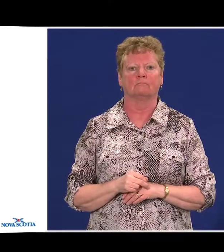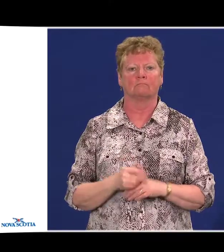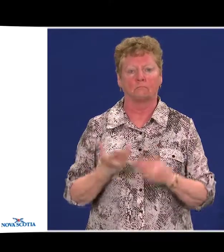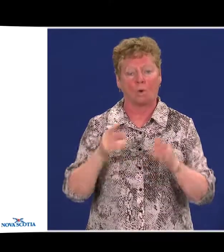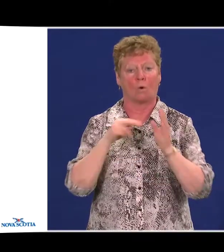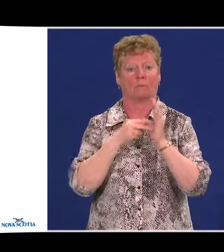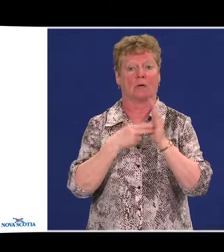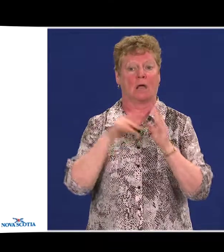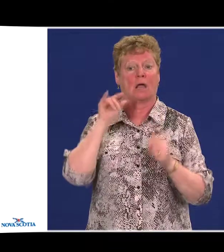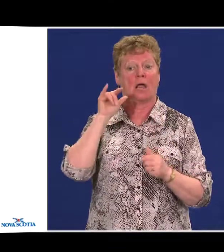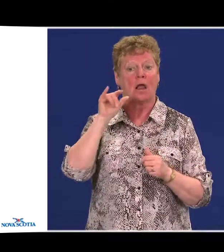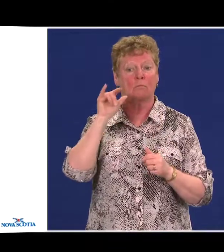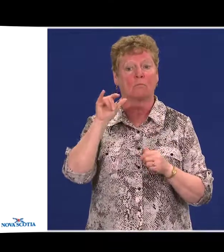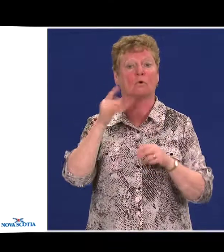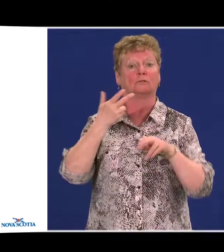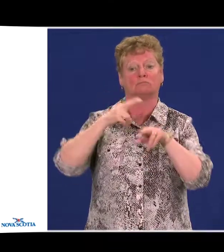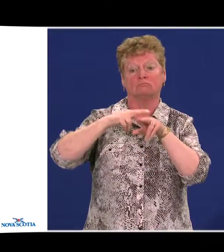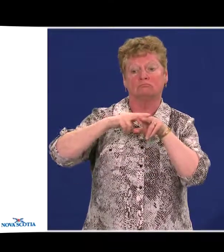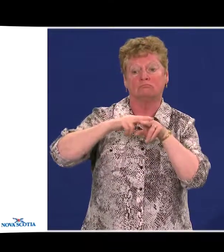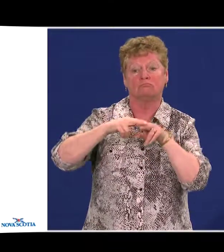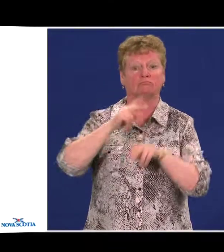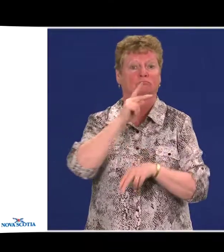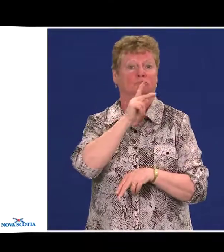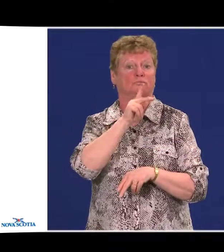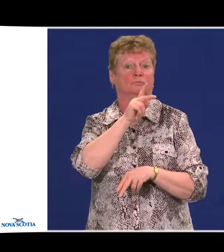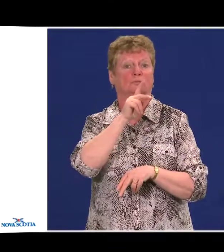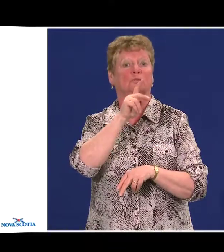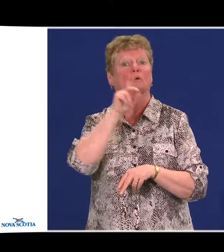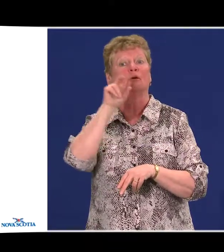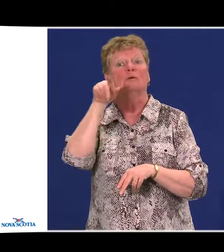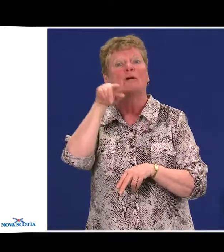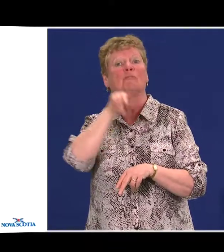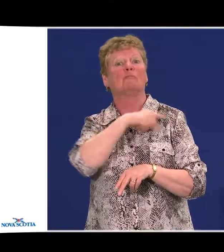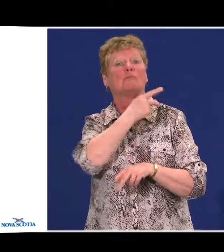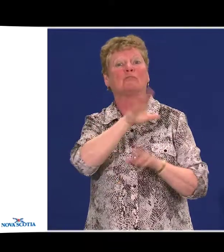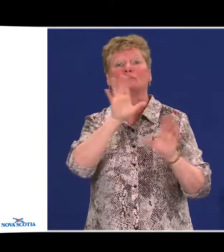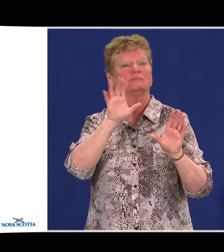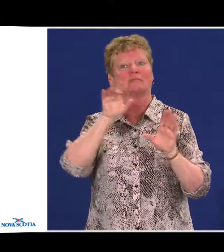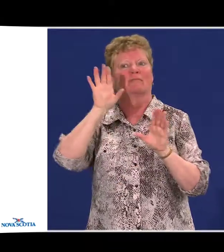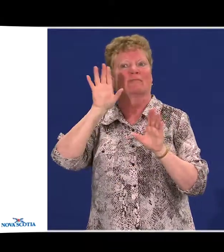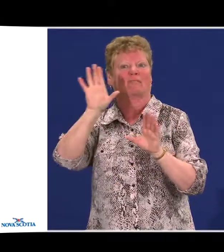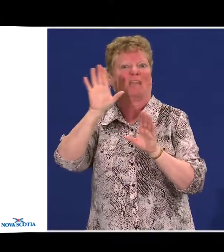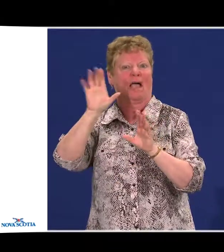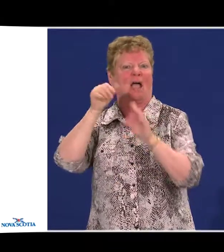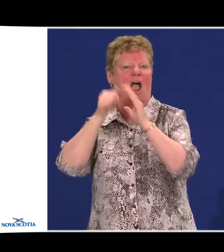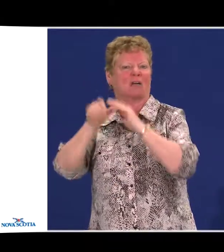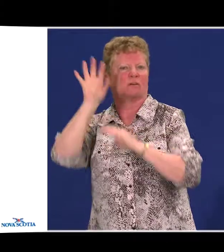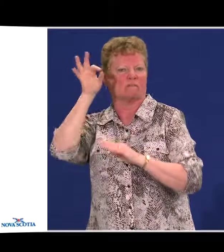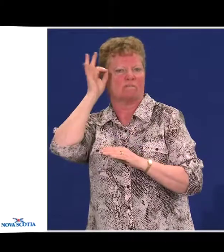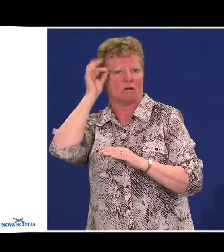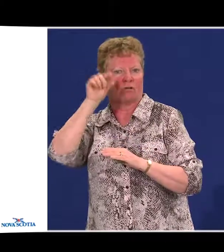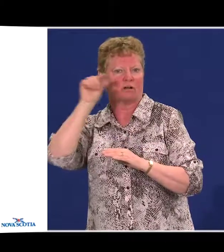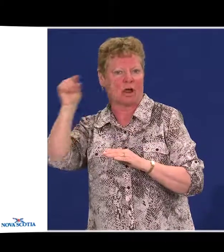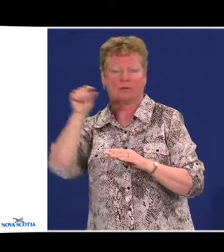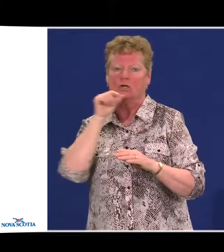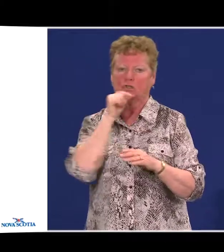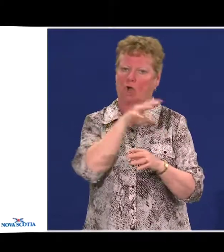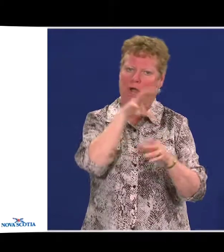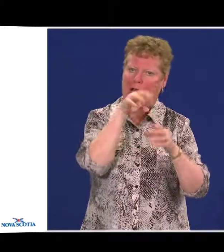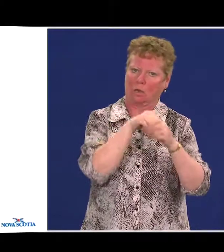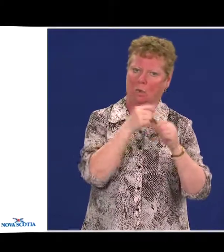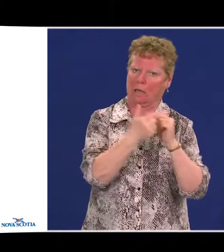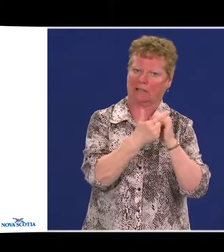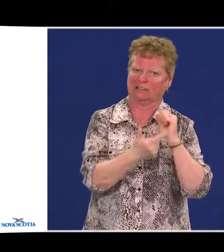Airports, rail, and interprovincial ferries are under the jurisdiction of the federal government and will not be included in this